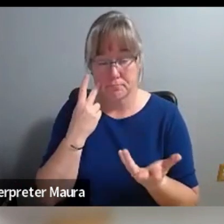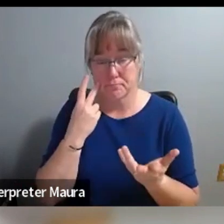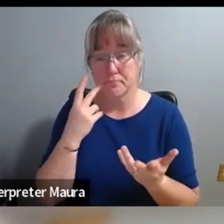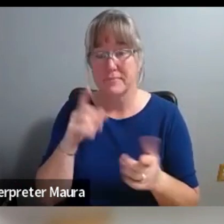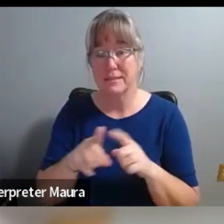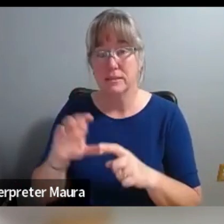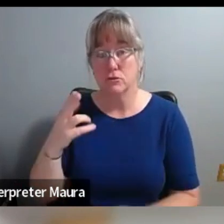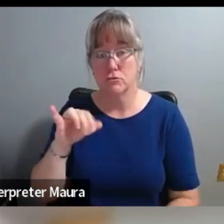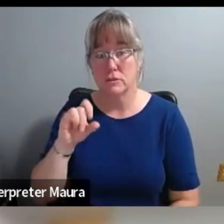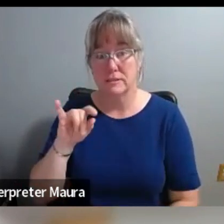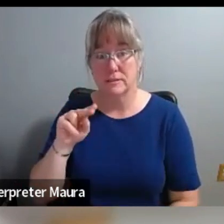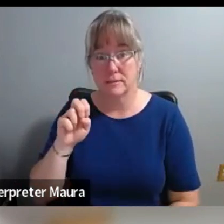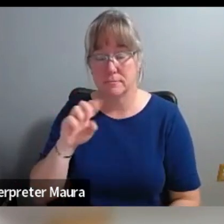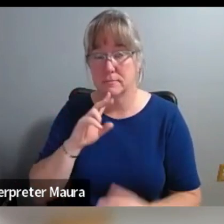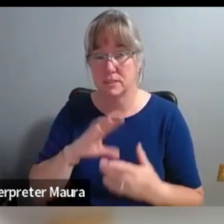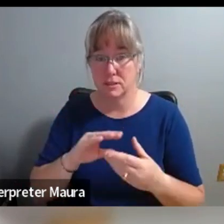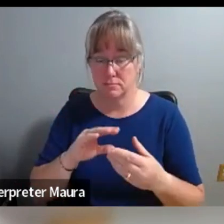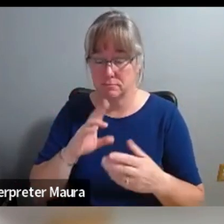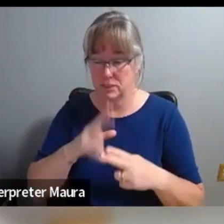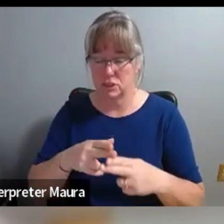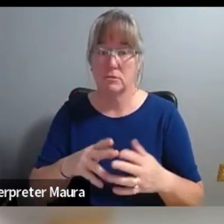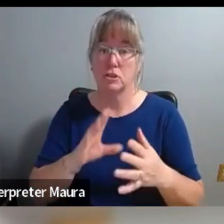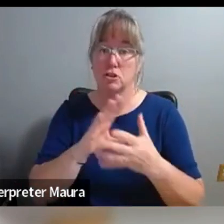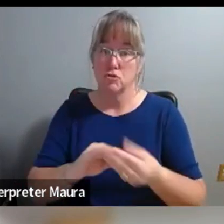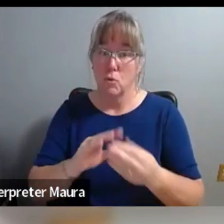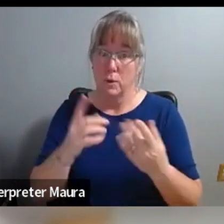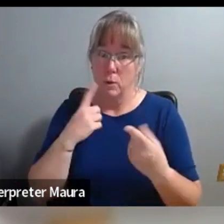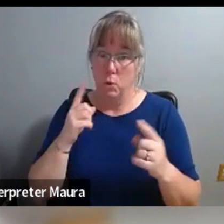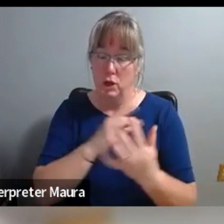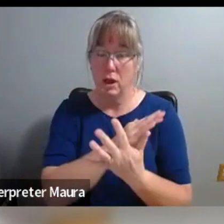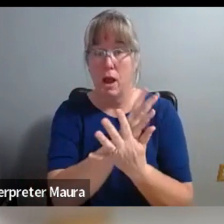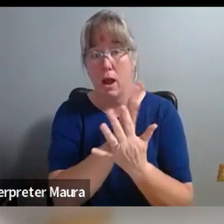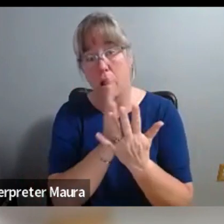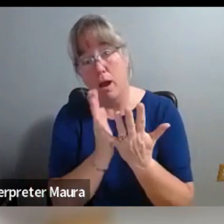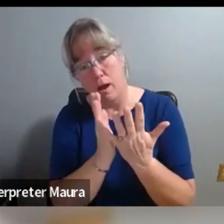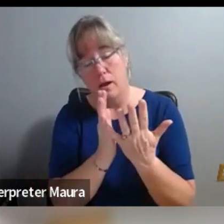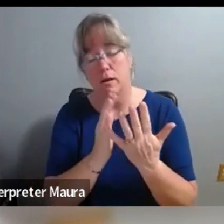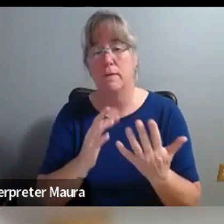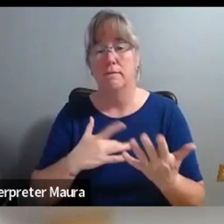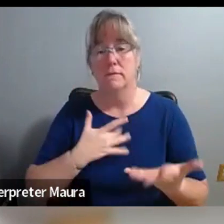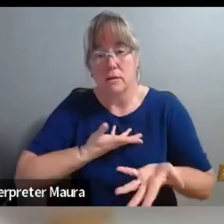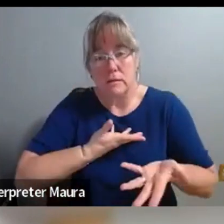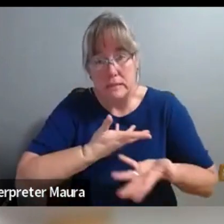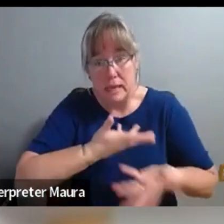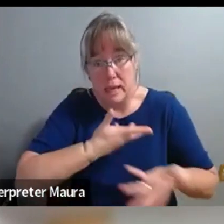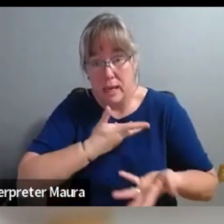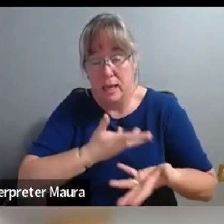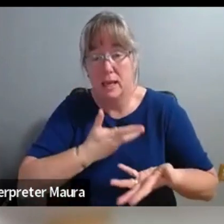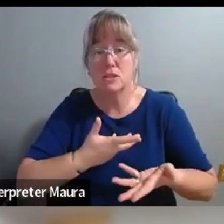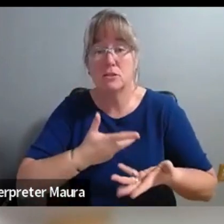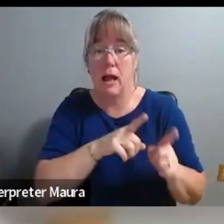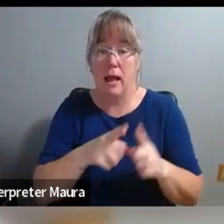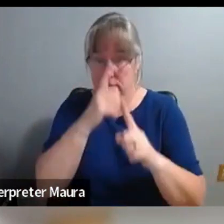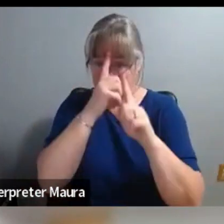Christine had said, if the, if the narrative was working, if we, if, if, if it felt like it was engaging in the way that we had hoped,